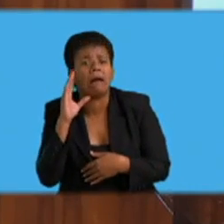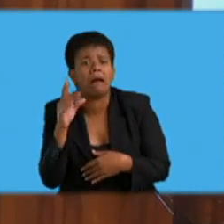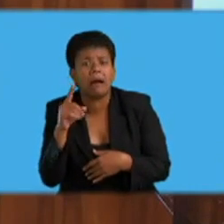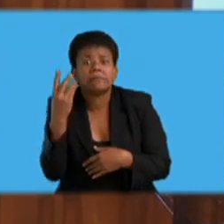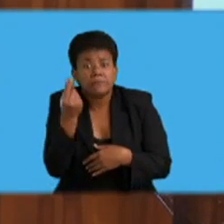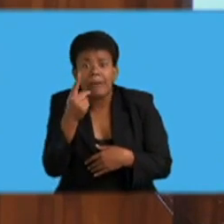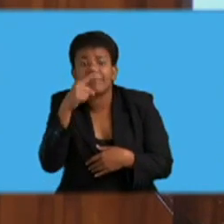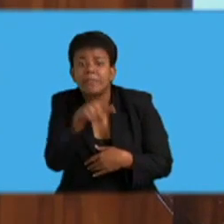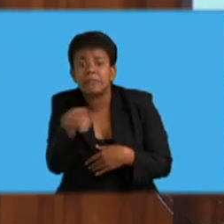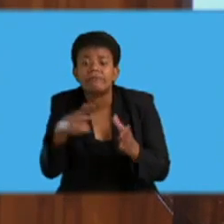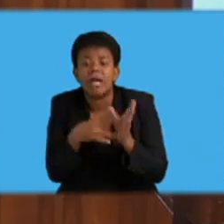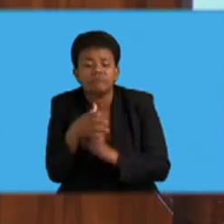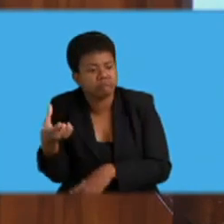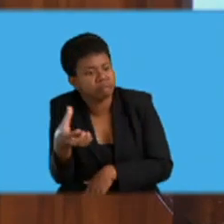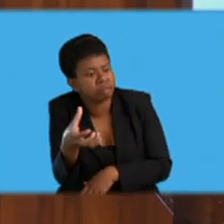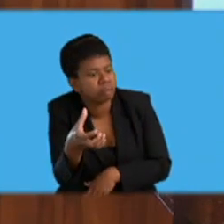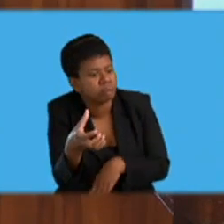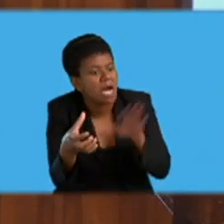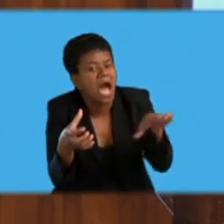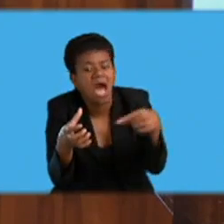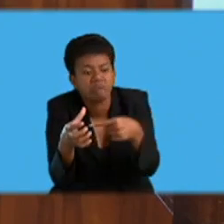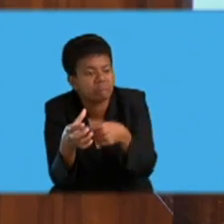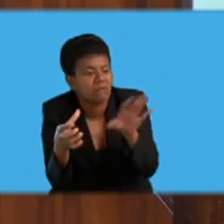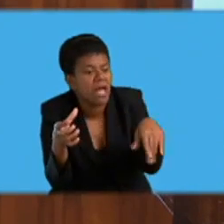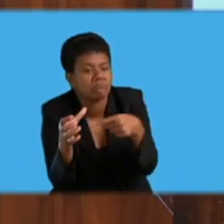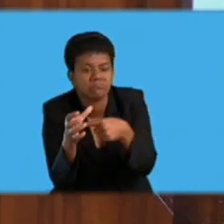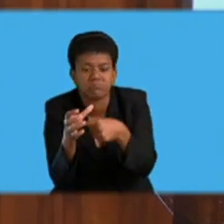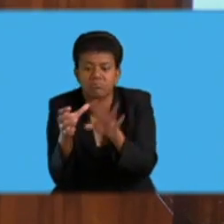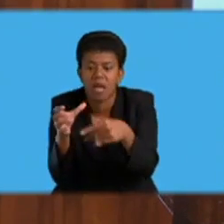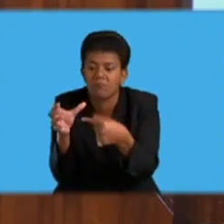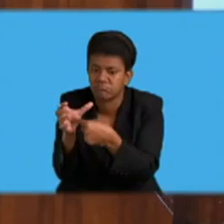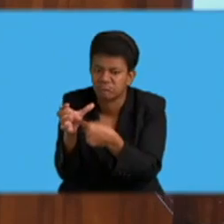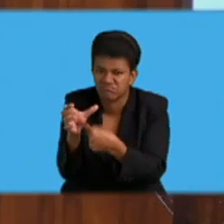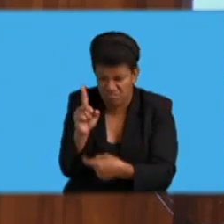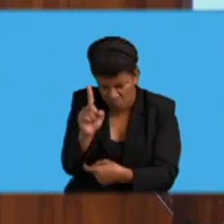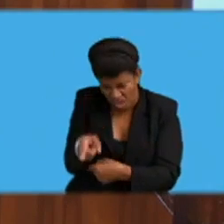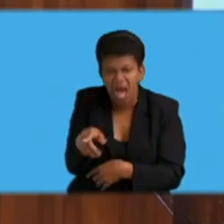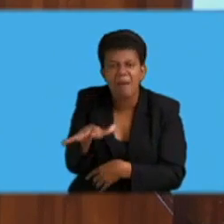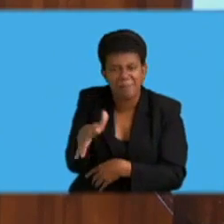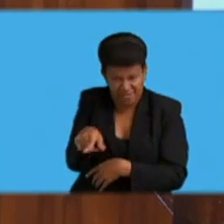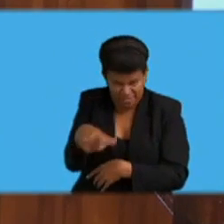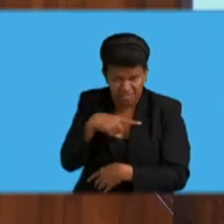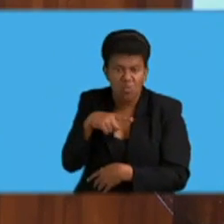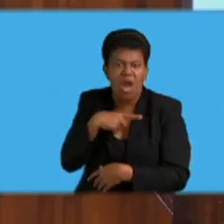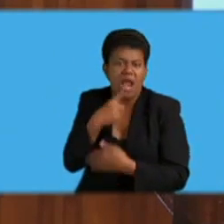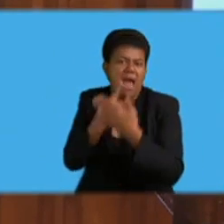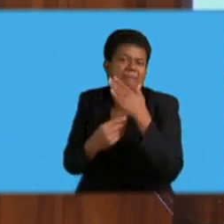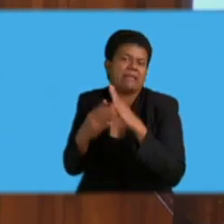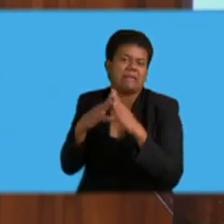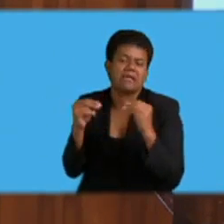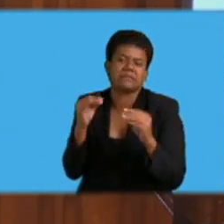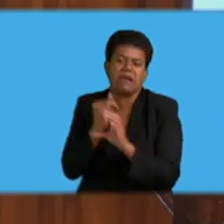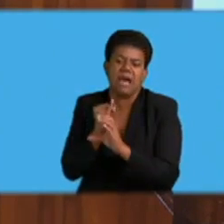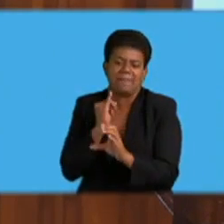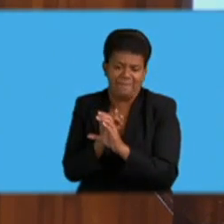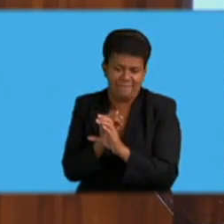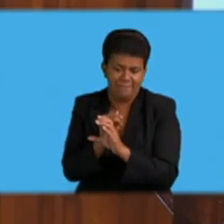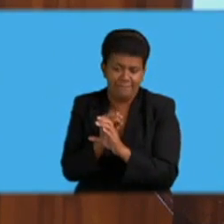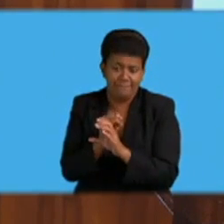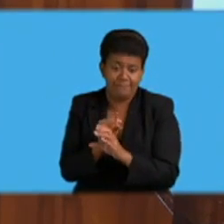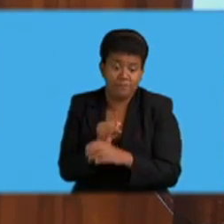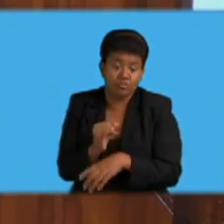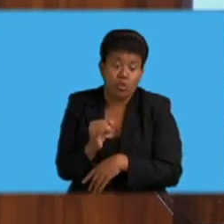there may be other factors for increase of sexual offenses, but if police officers are raising their